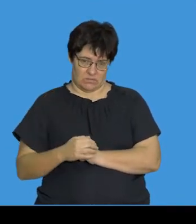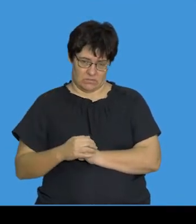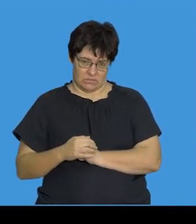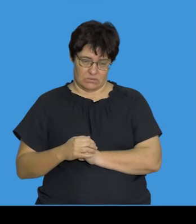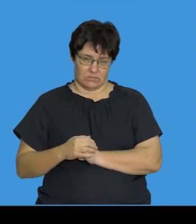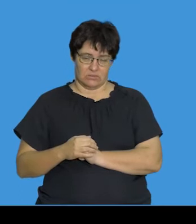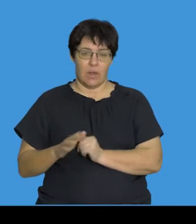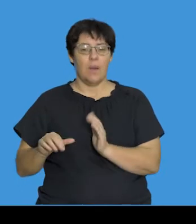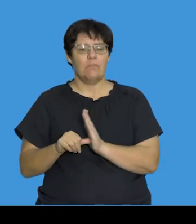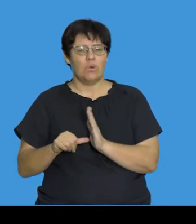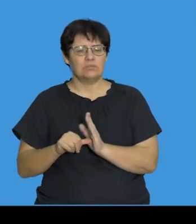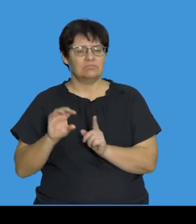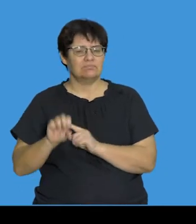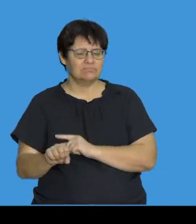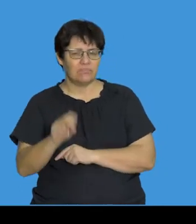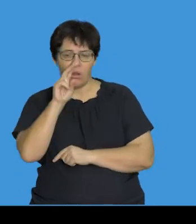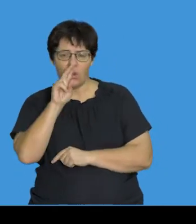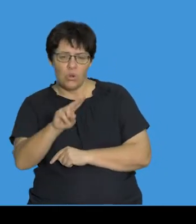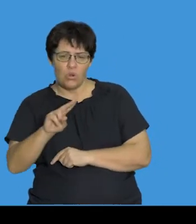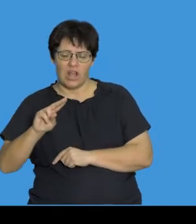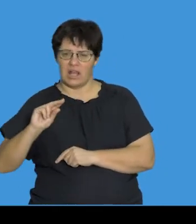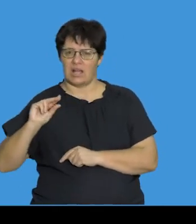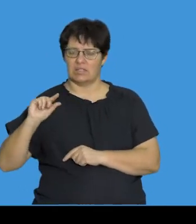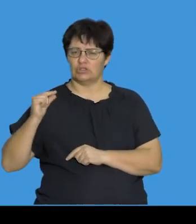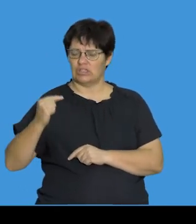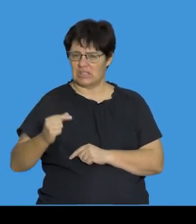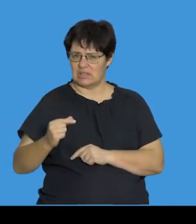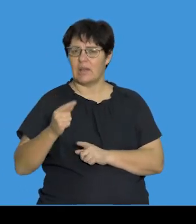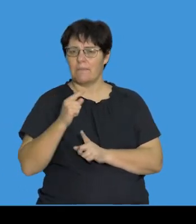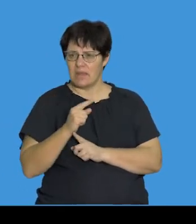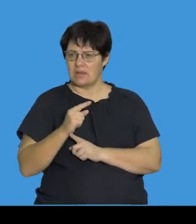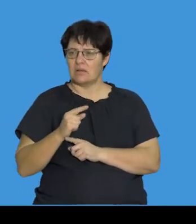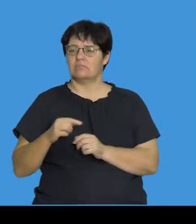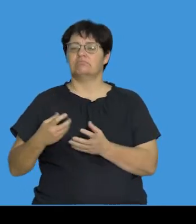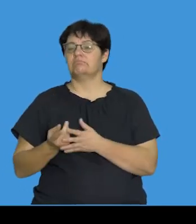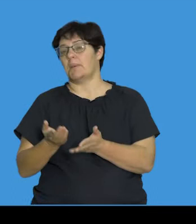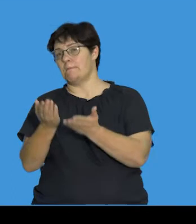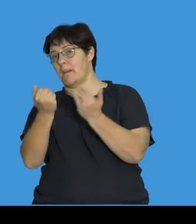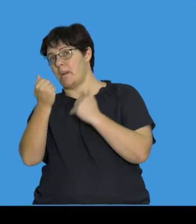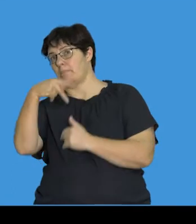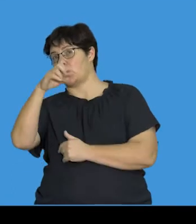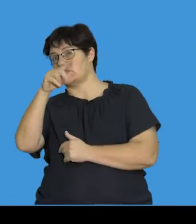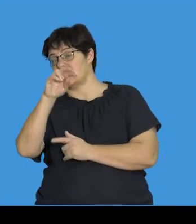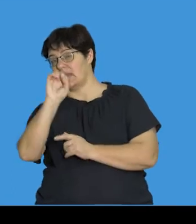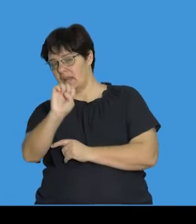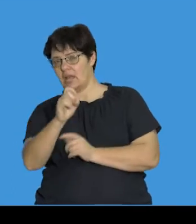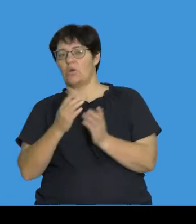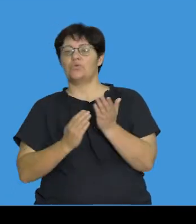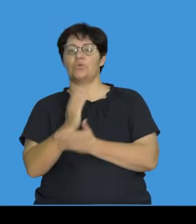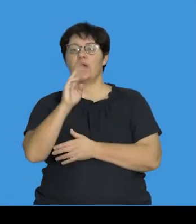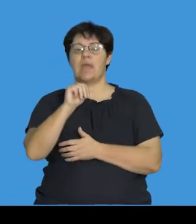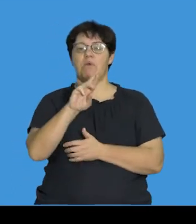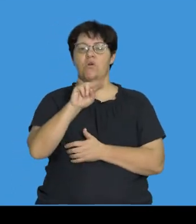that we recognize that when we look at genes, a gene codes for a protein, and that happens through the